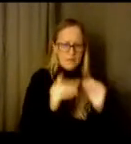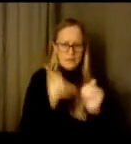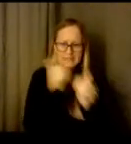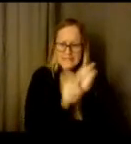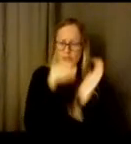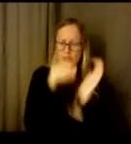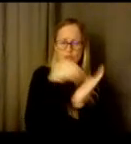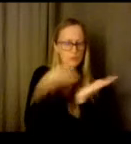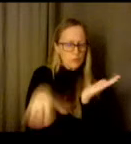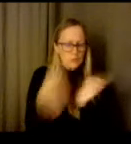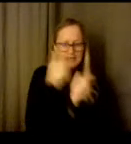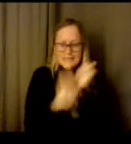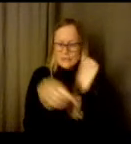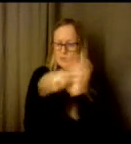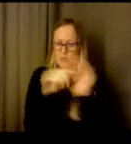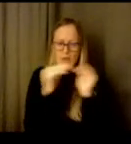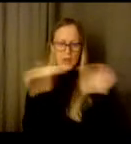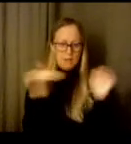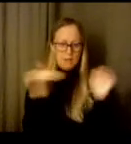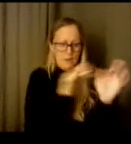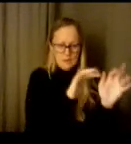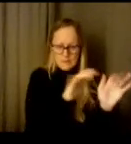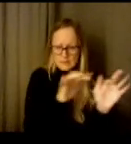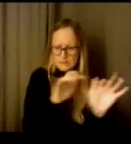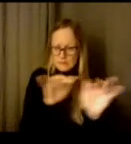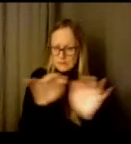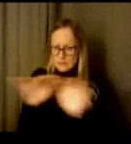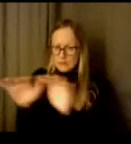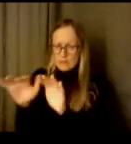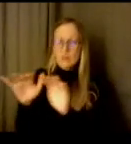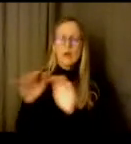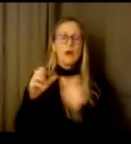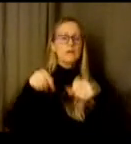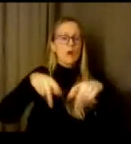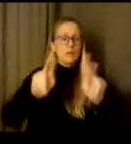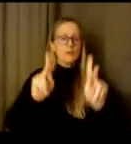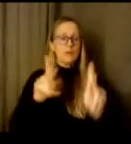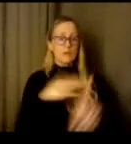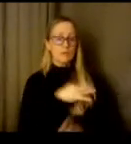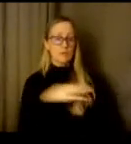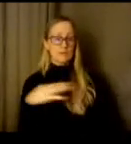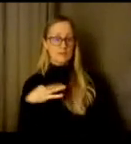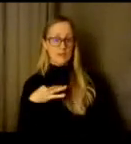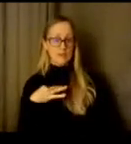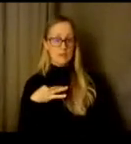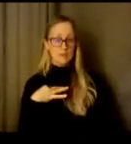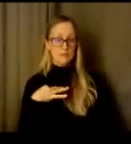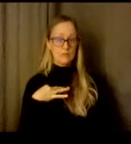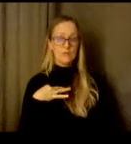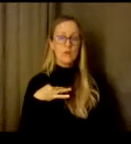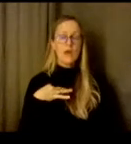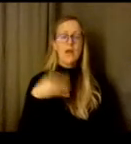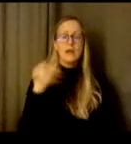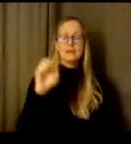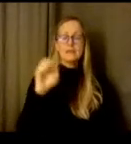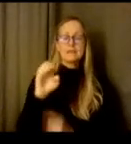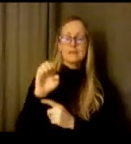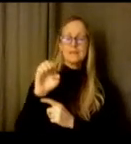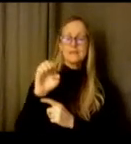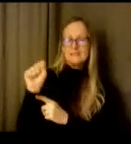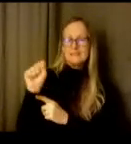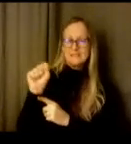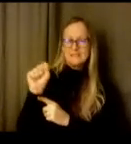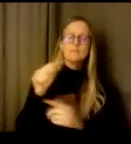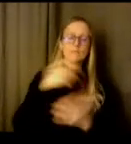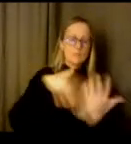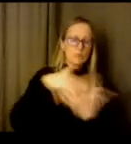by grade level and it's an opportunity for staff um and our social emotional learning team to address